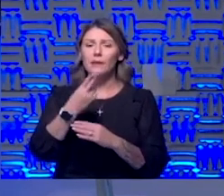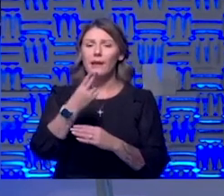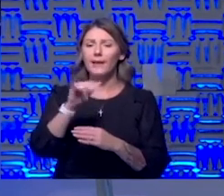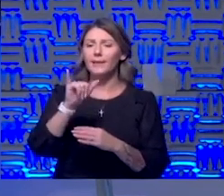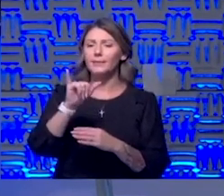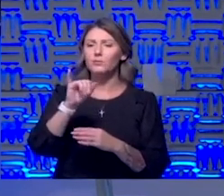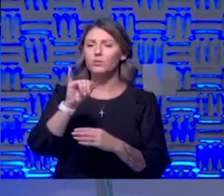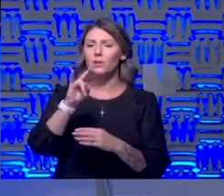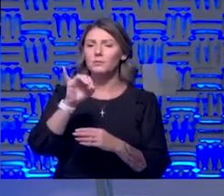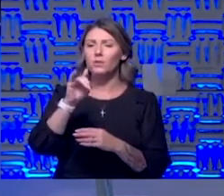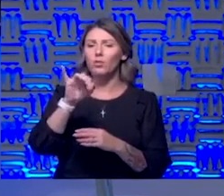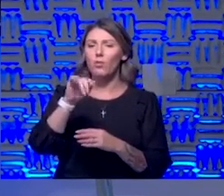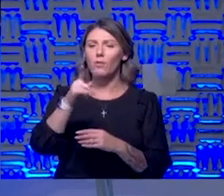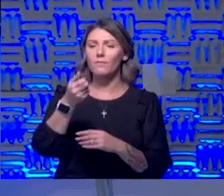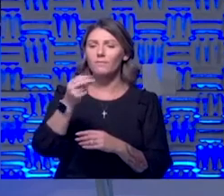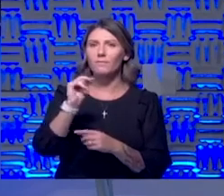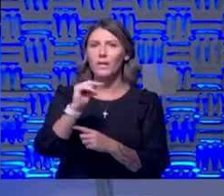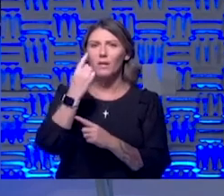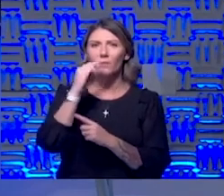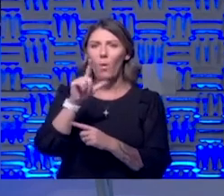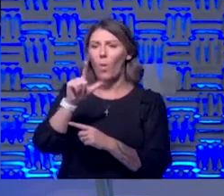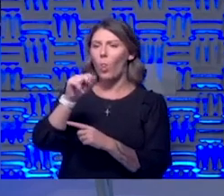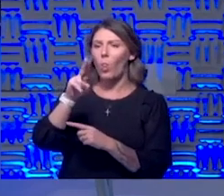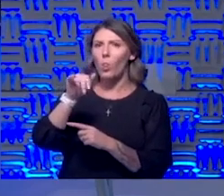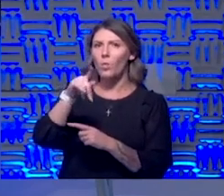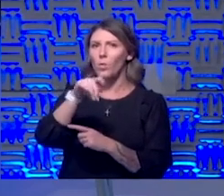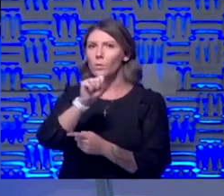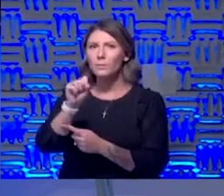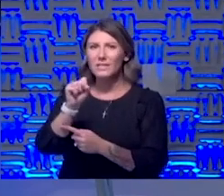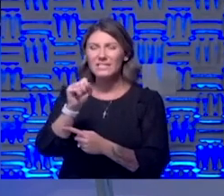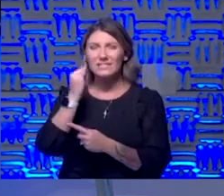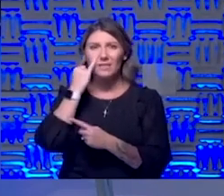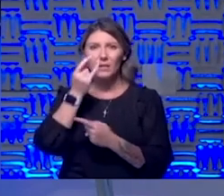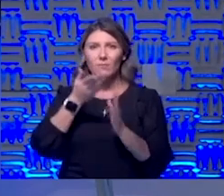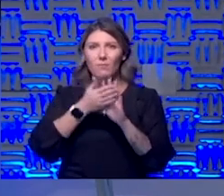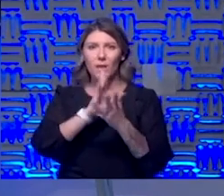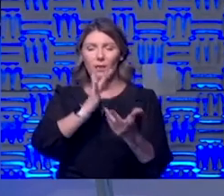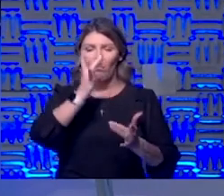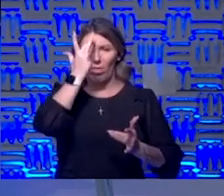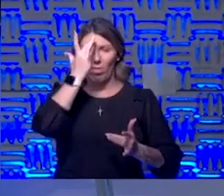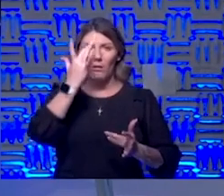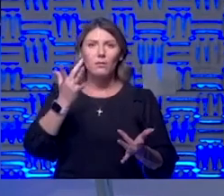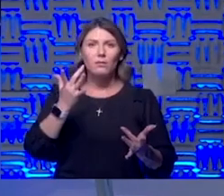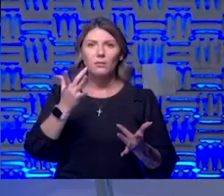and wants to know if she got sick would that prevent her from taking redemzivir